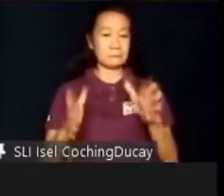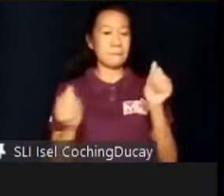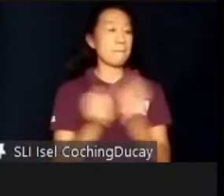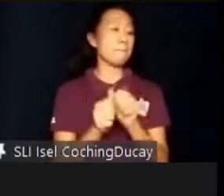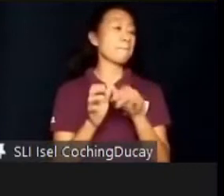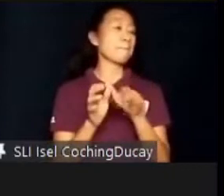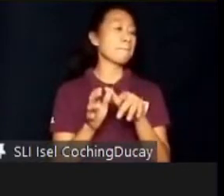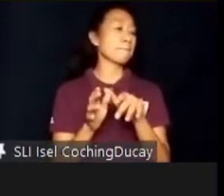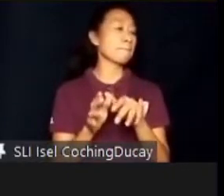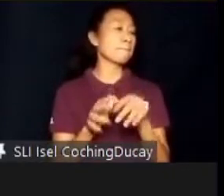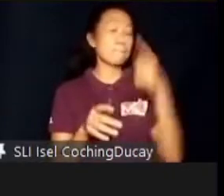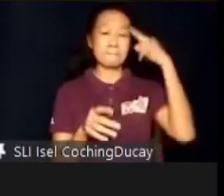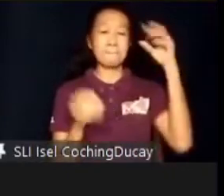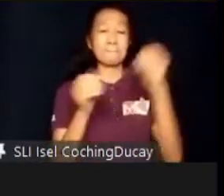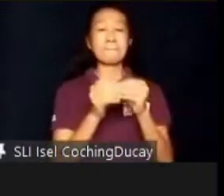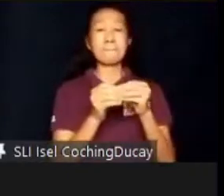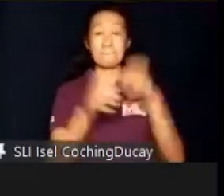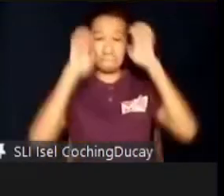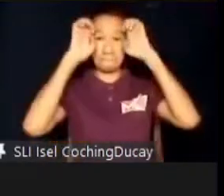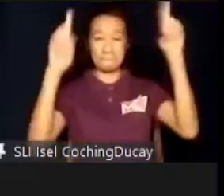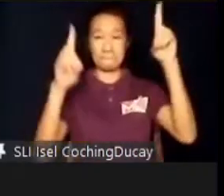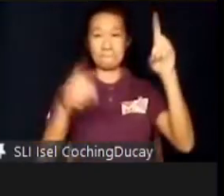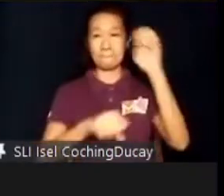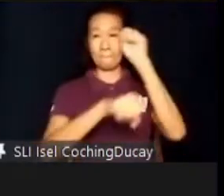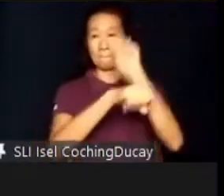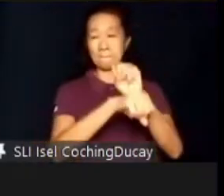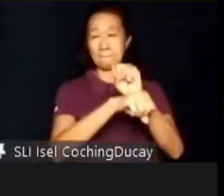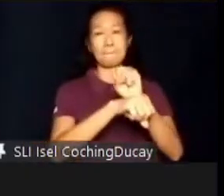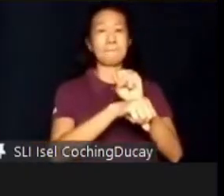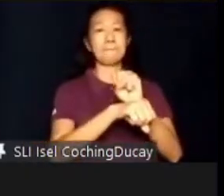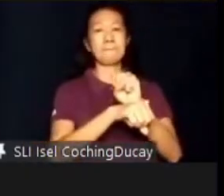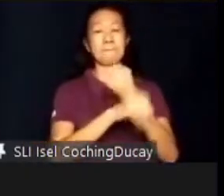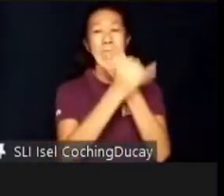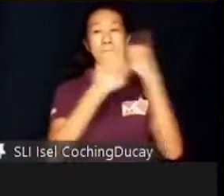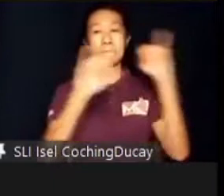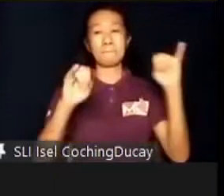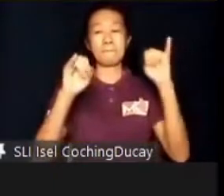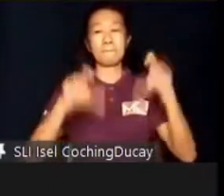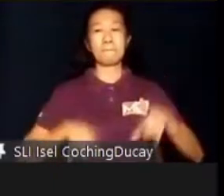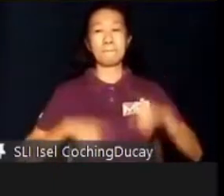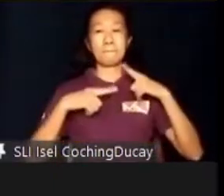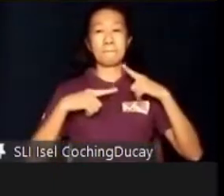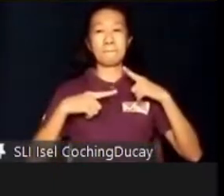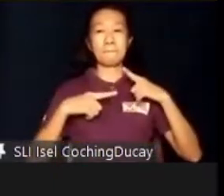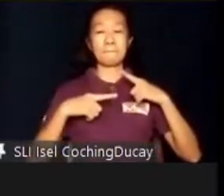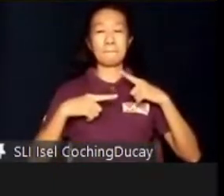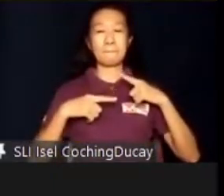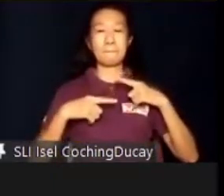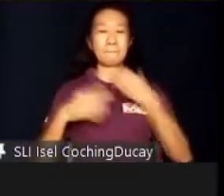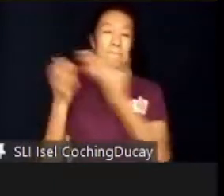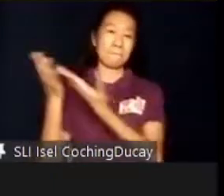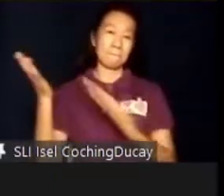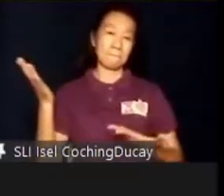for further education, employment, and independent living. Factors that